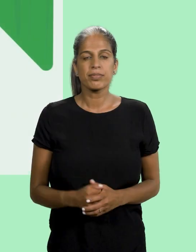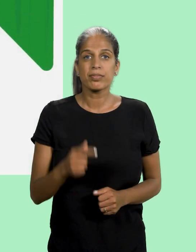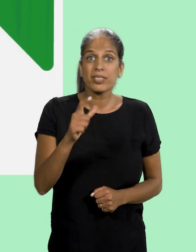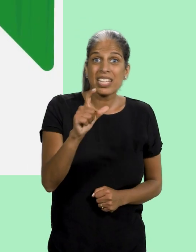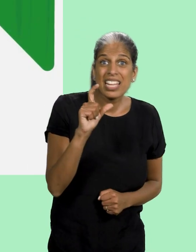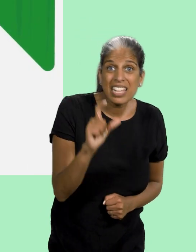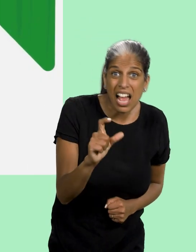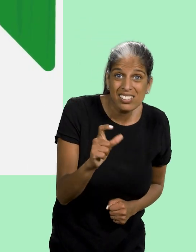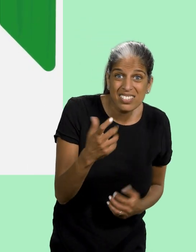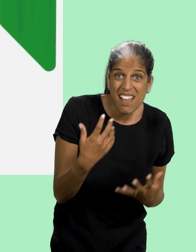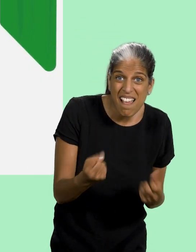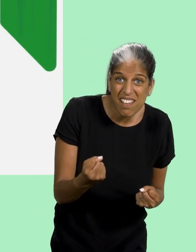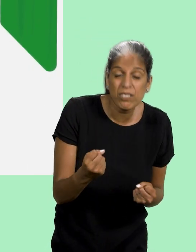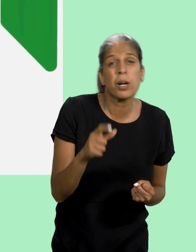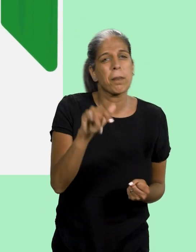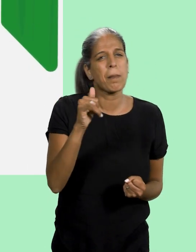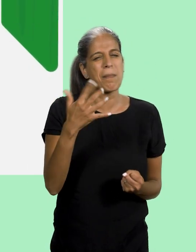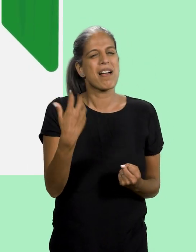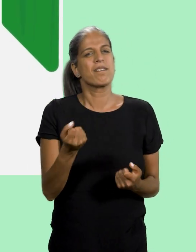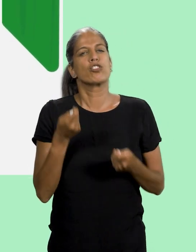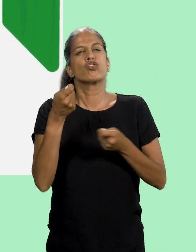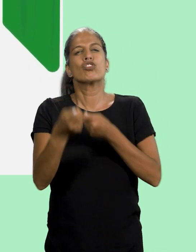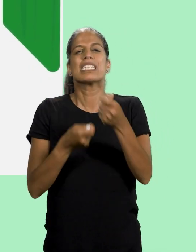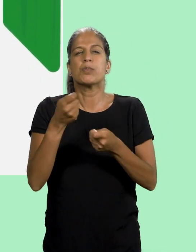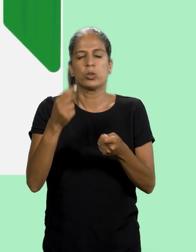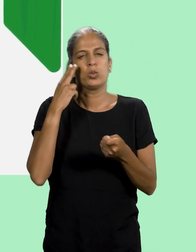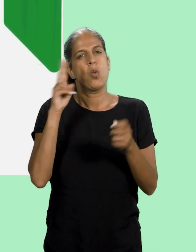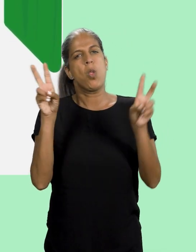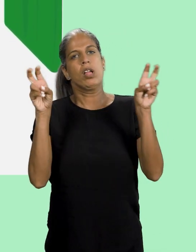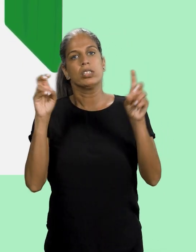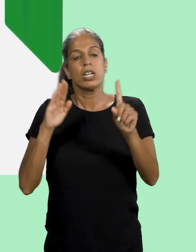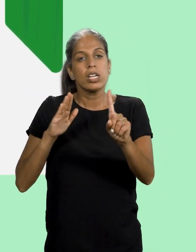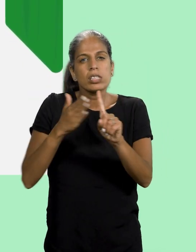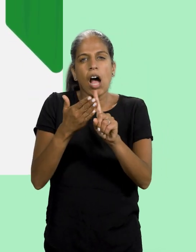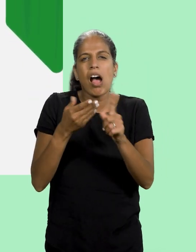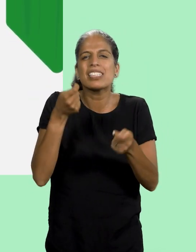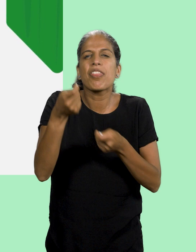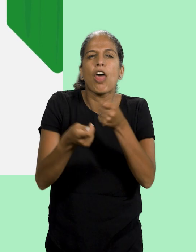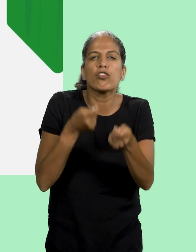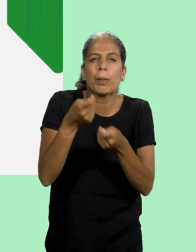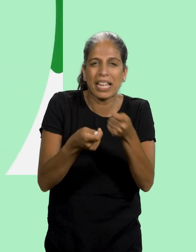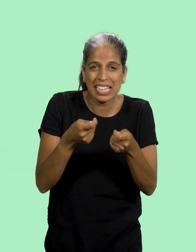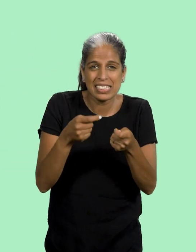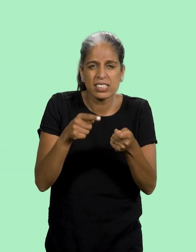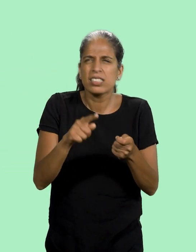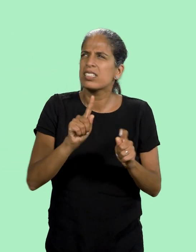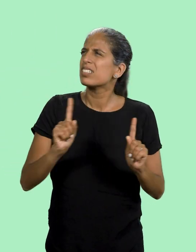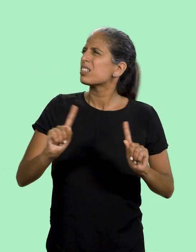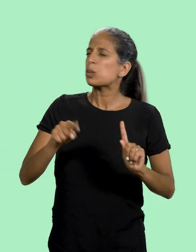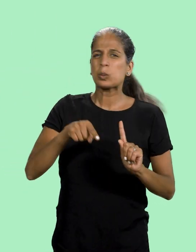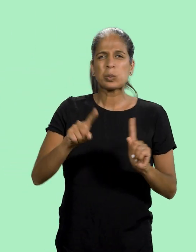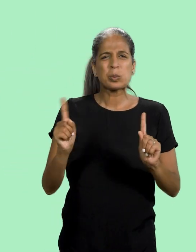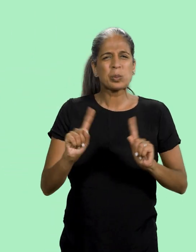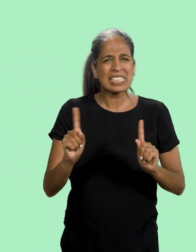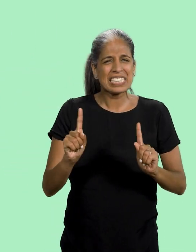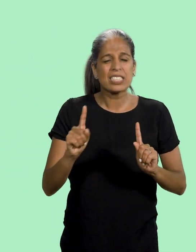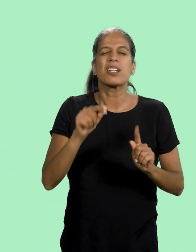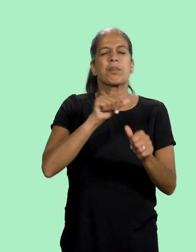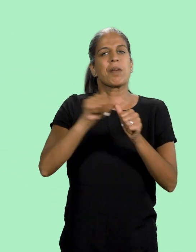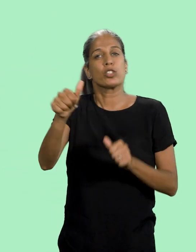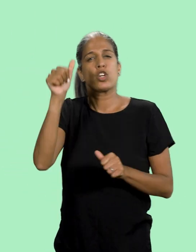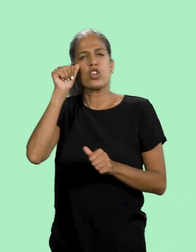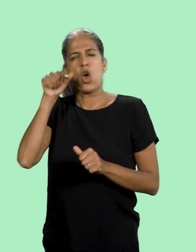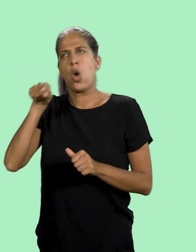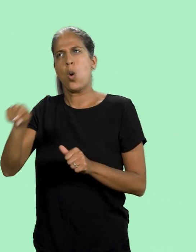If you have cancer, you may have a treatment called a targeted therapy. To understand how targeted therapies